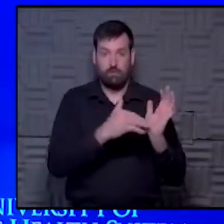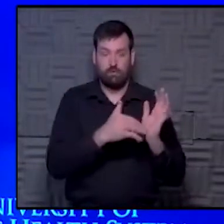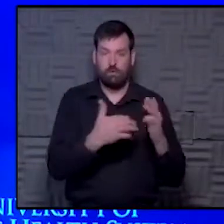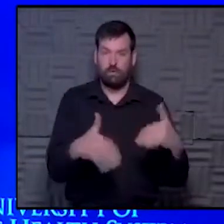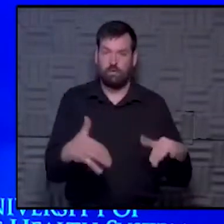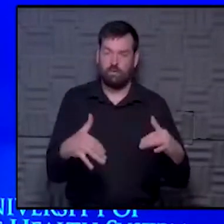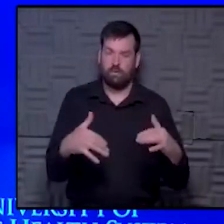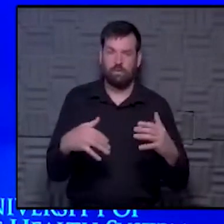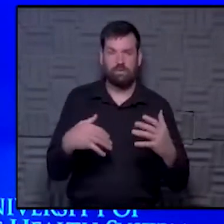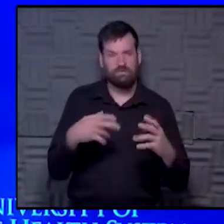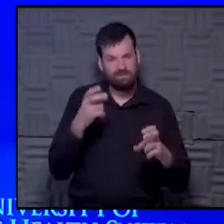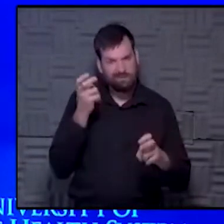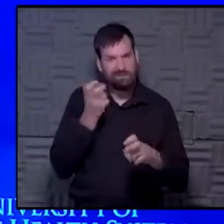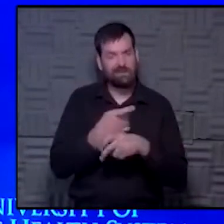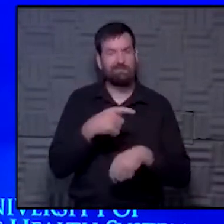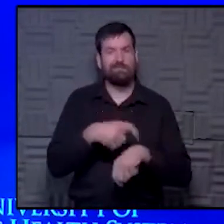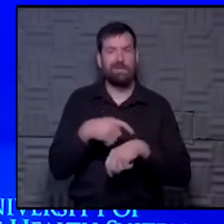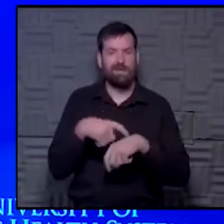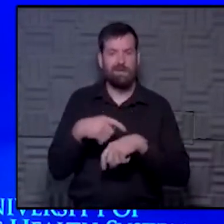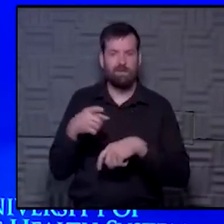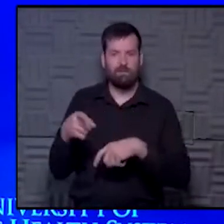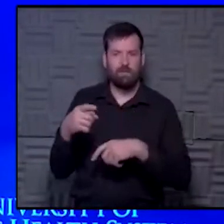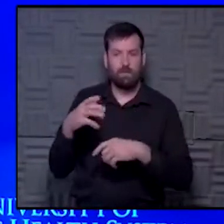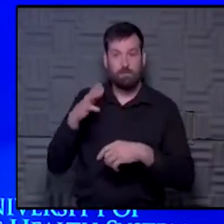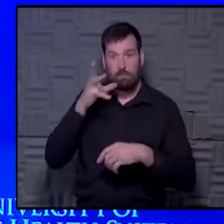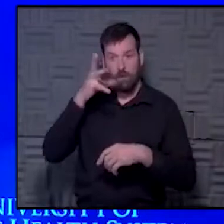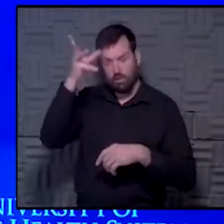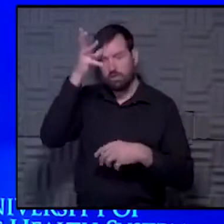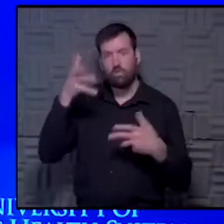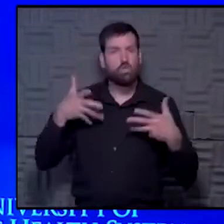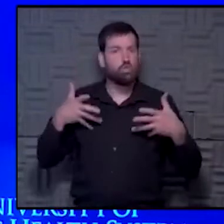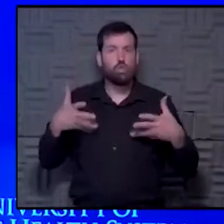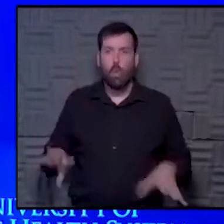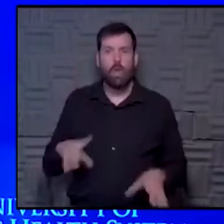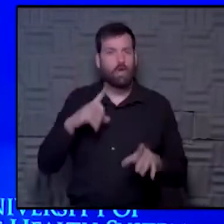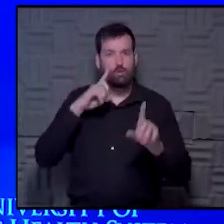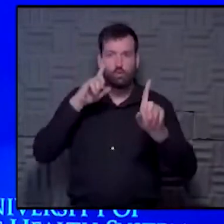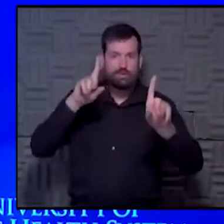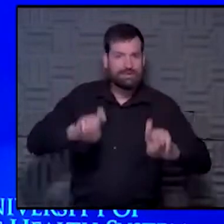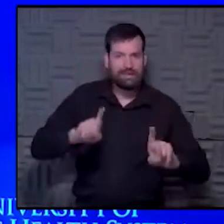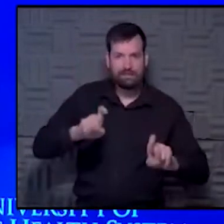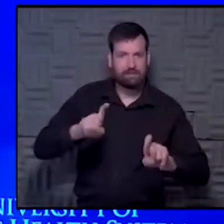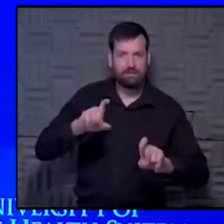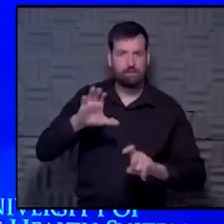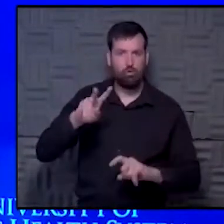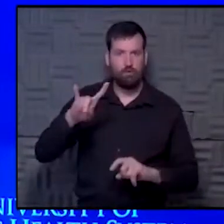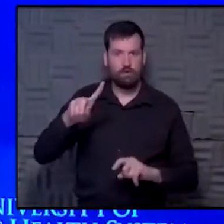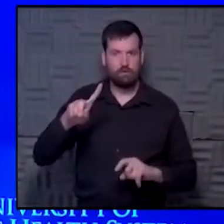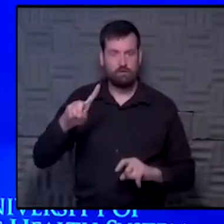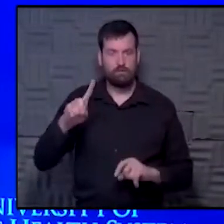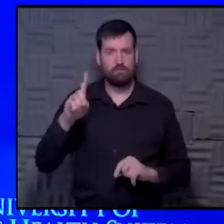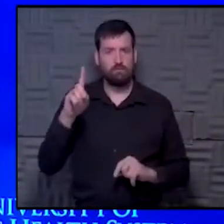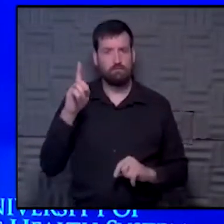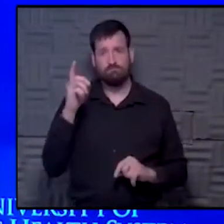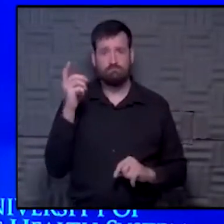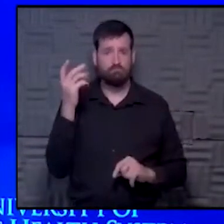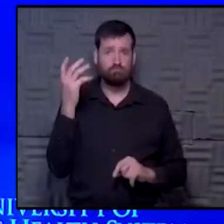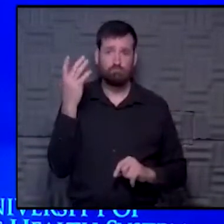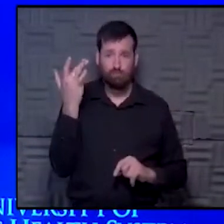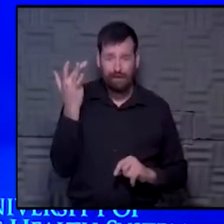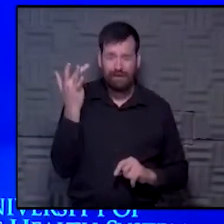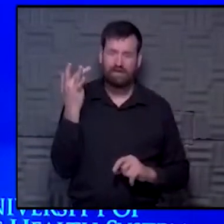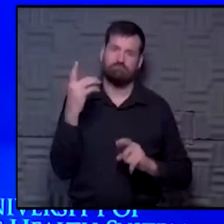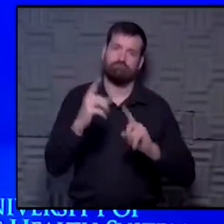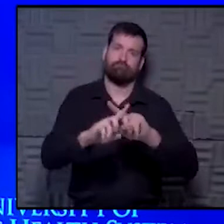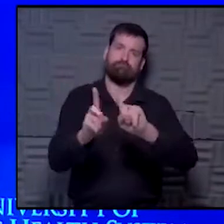parents to agree to test children with symptoms that might be related to COVID. And the reasons are many, but